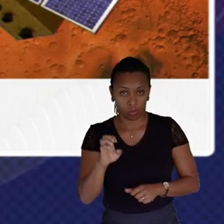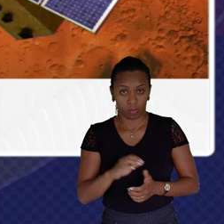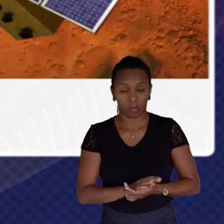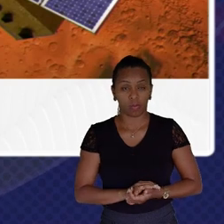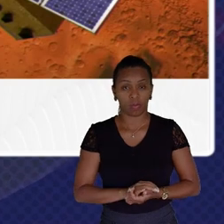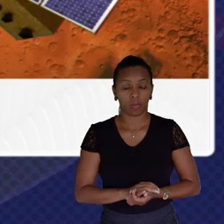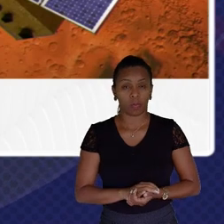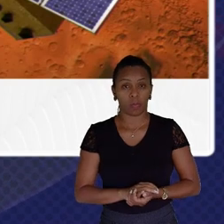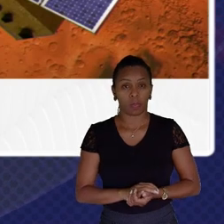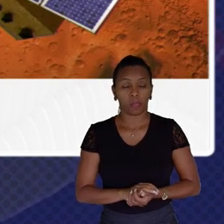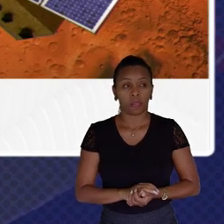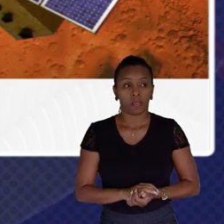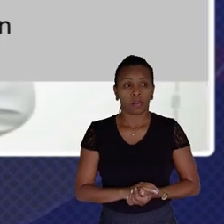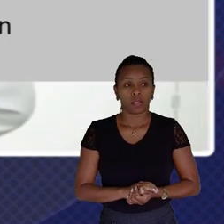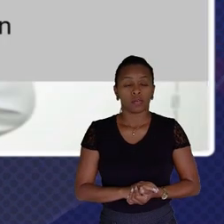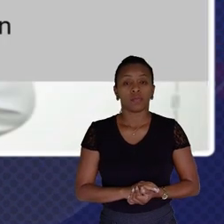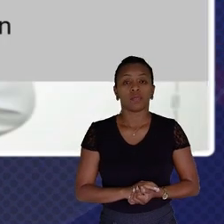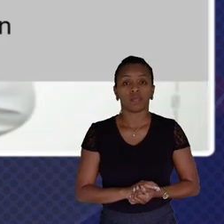of future promises